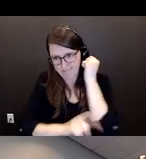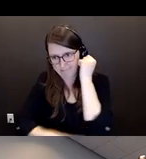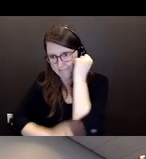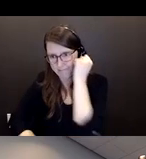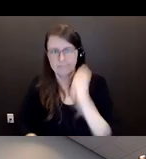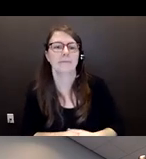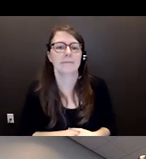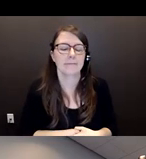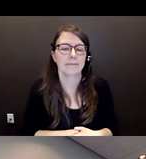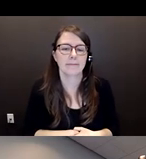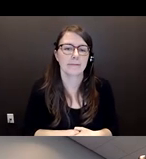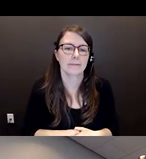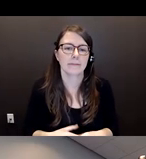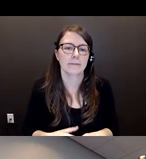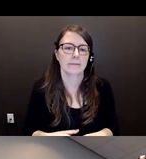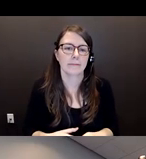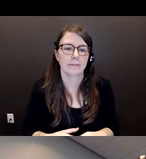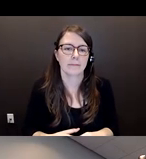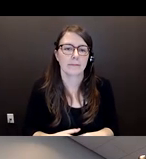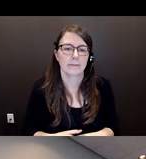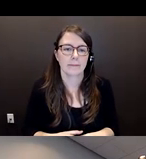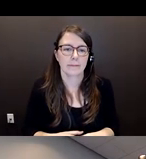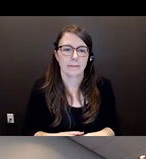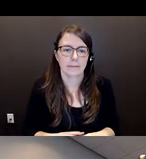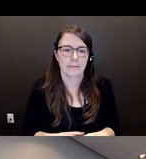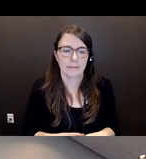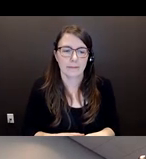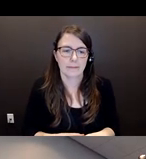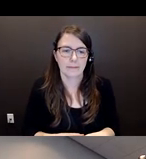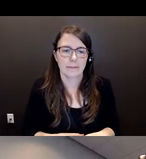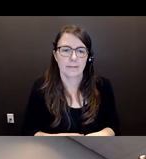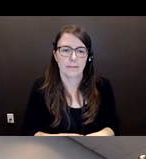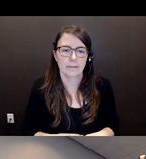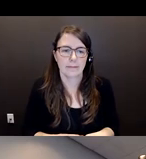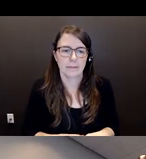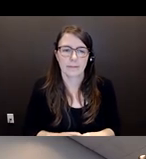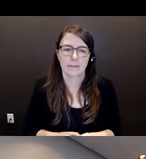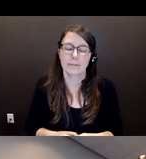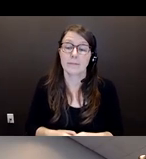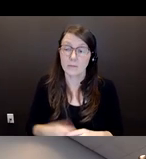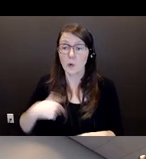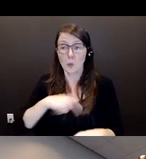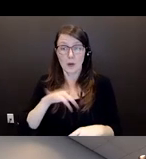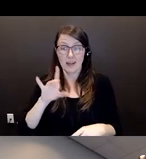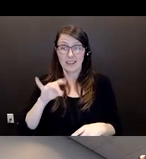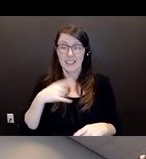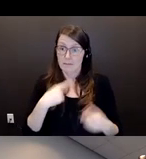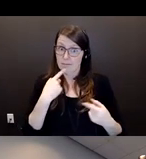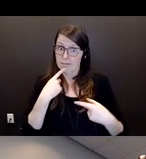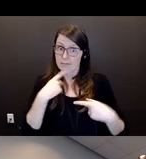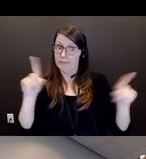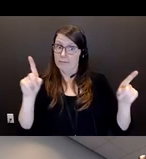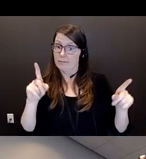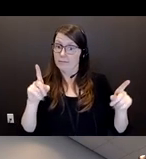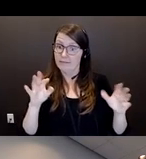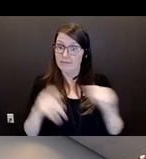Budimorovic also was very successful in getting something that's known as sentencing, a fine in lieu. And to